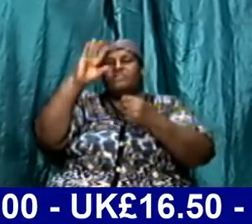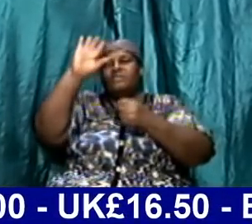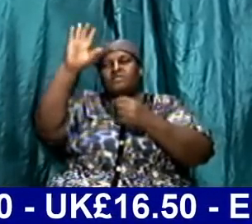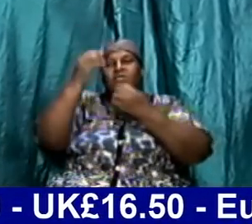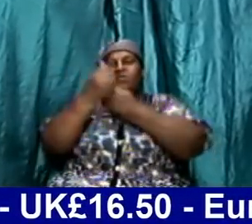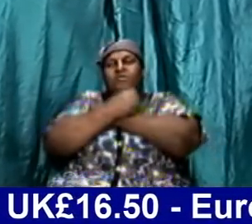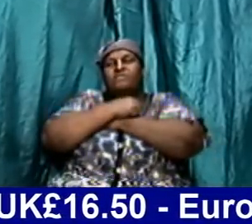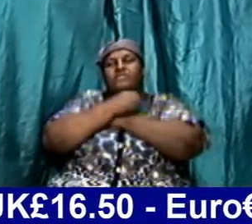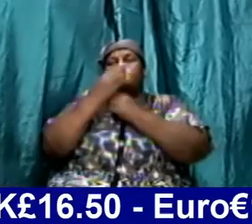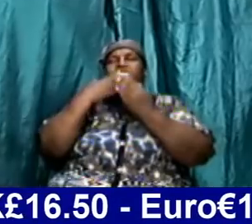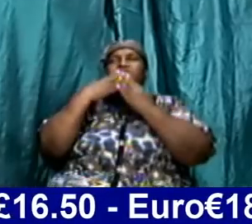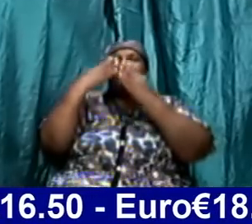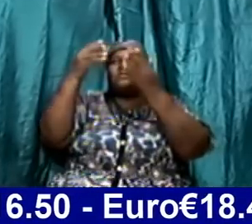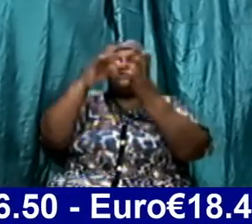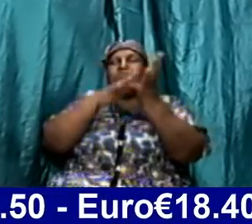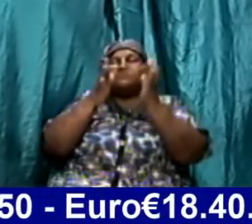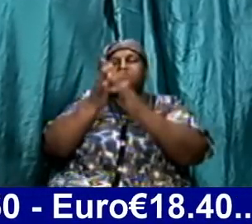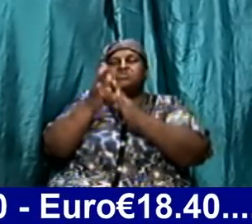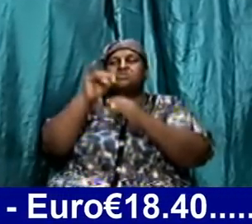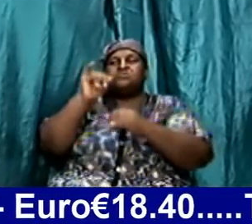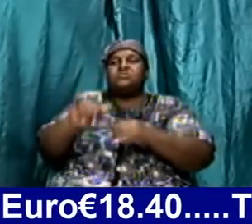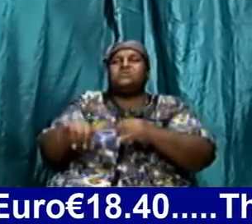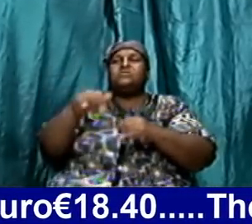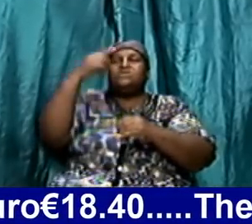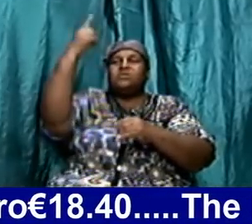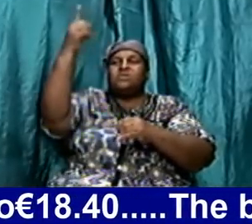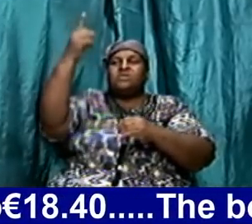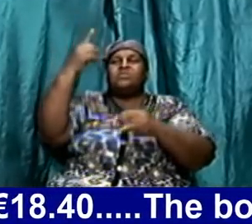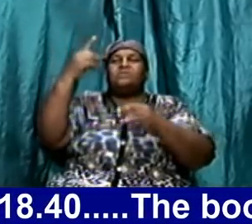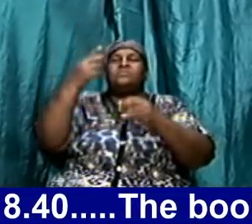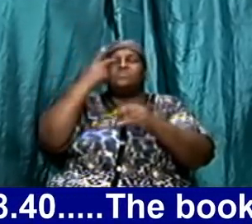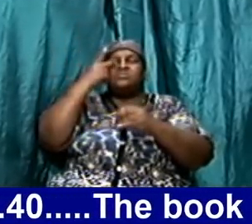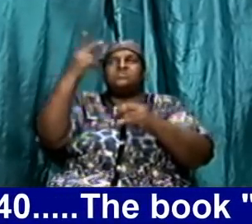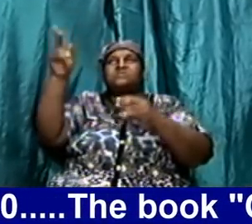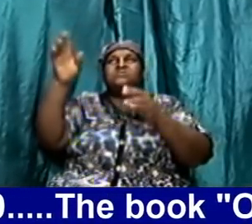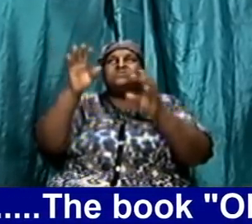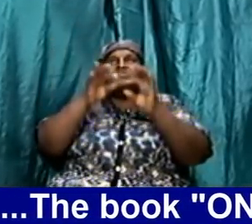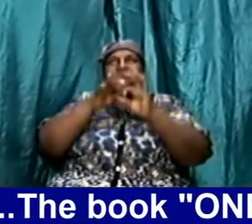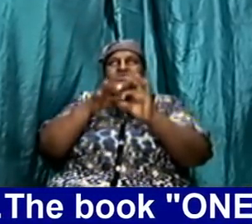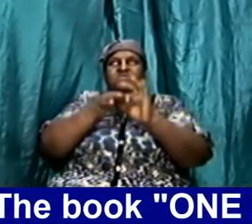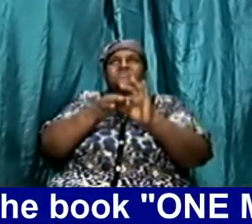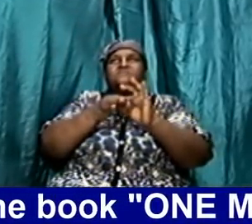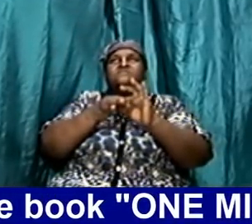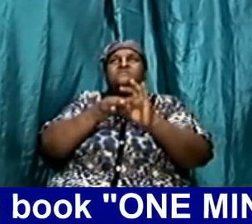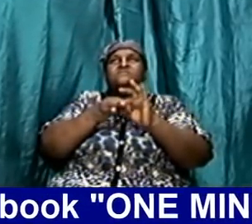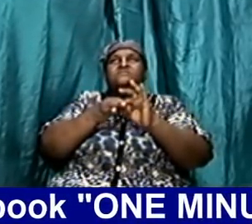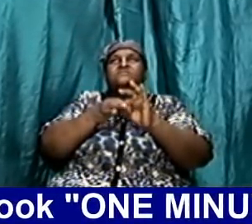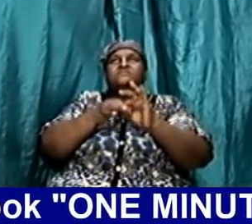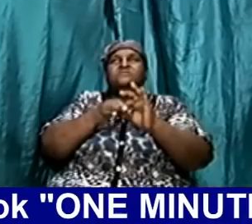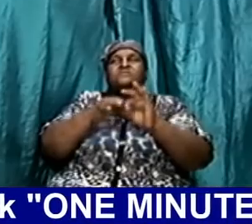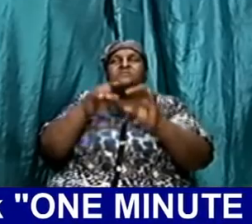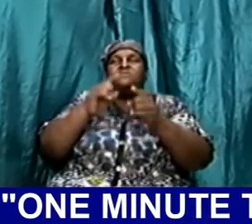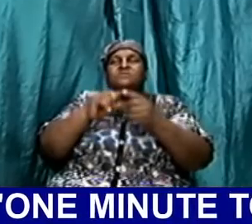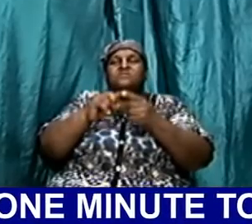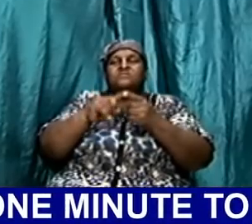we thank you Jesus that you saw it fit to